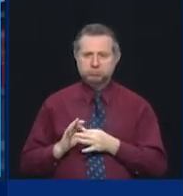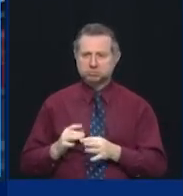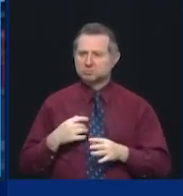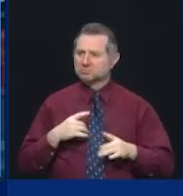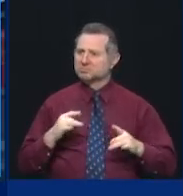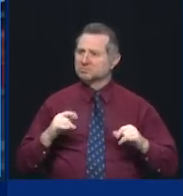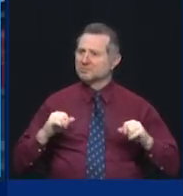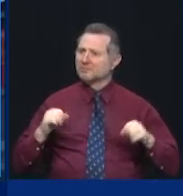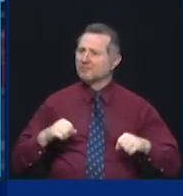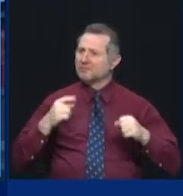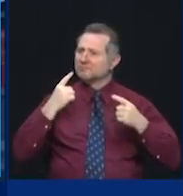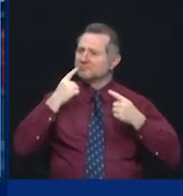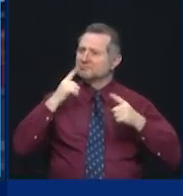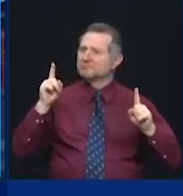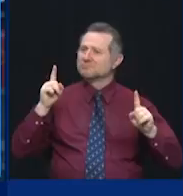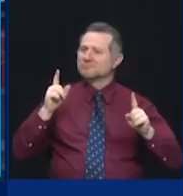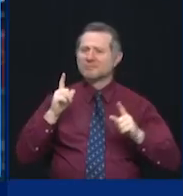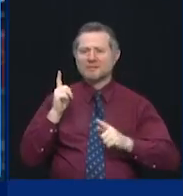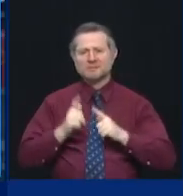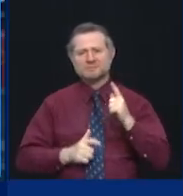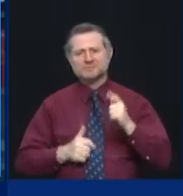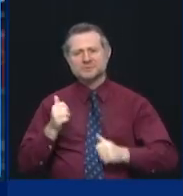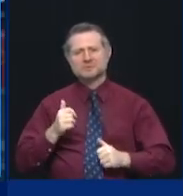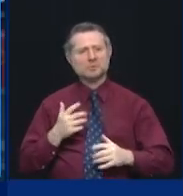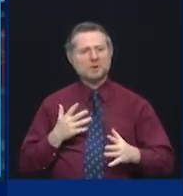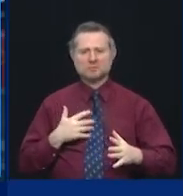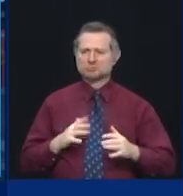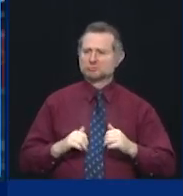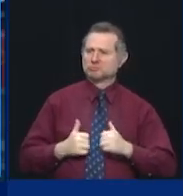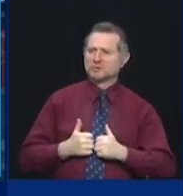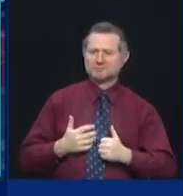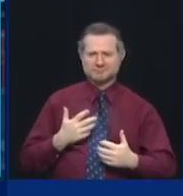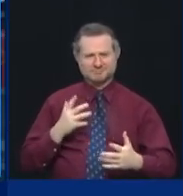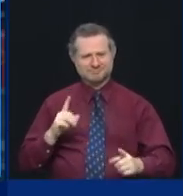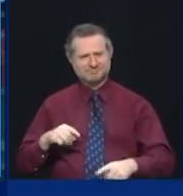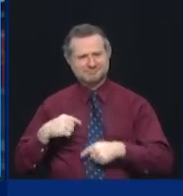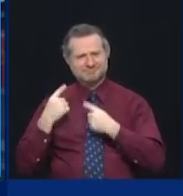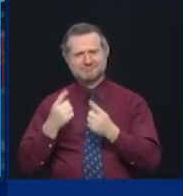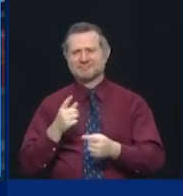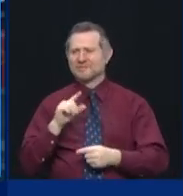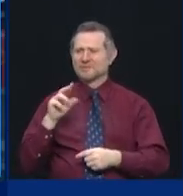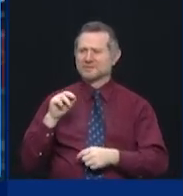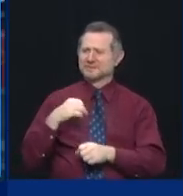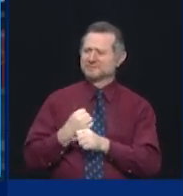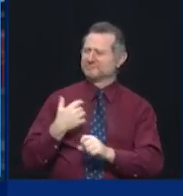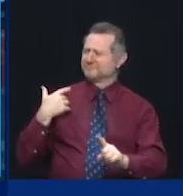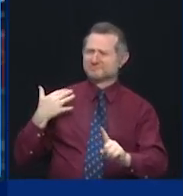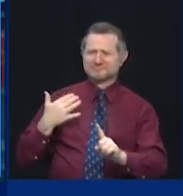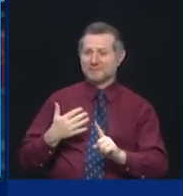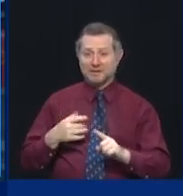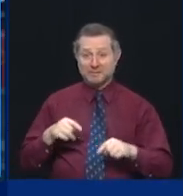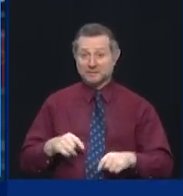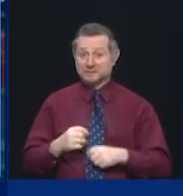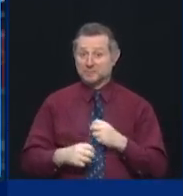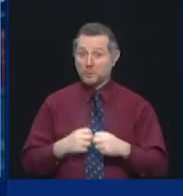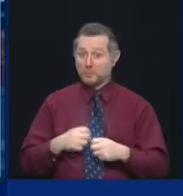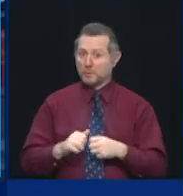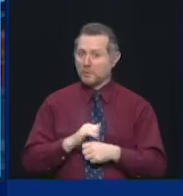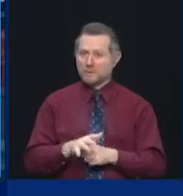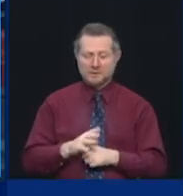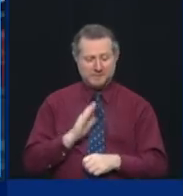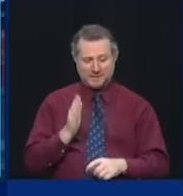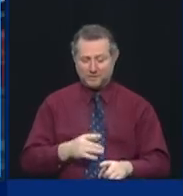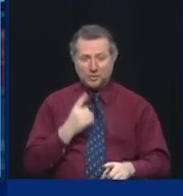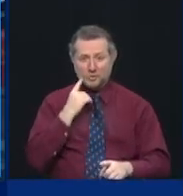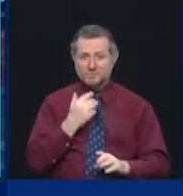challenge in a generation. It was a problem and an issue that nobody knew anything about. It was a matter